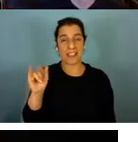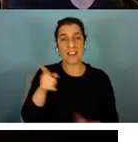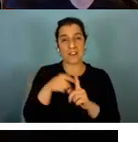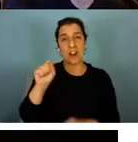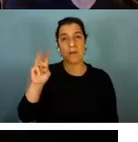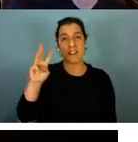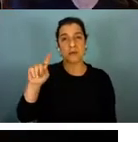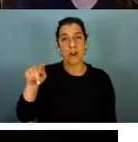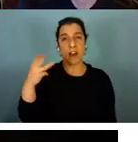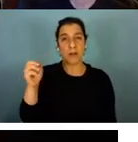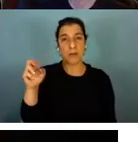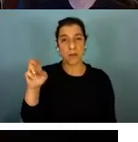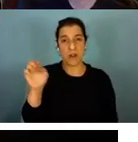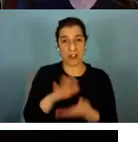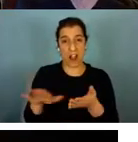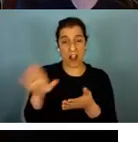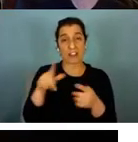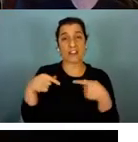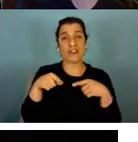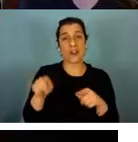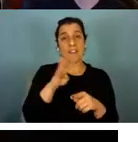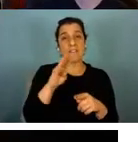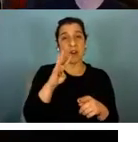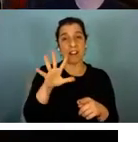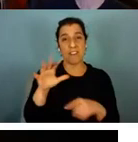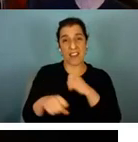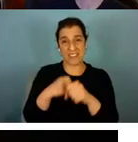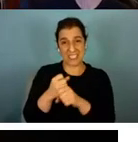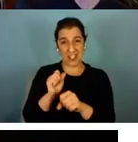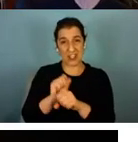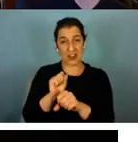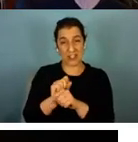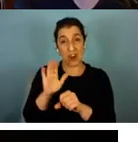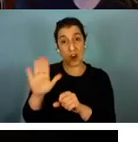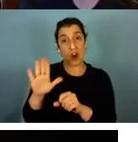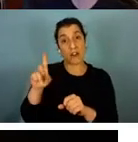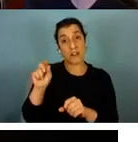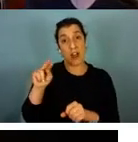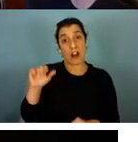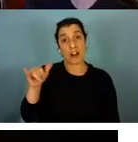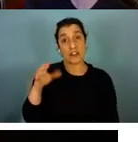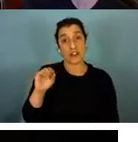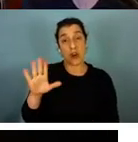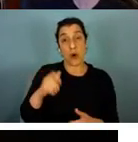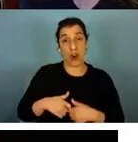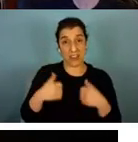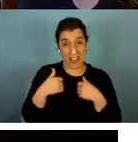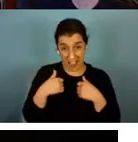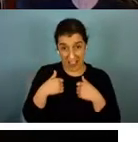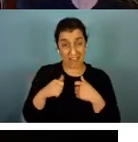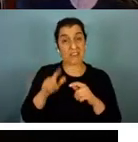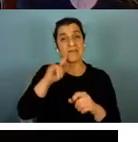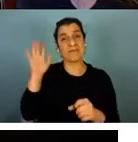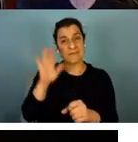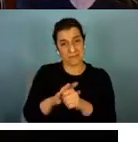College. Over her 45-year career, Donna Jo Napoli has lived a life defined largely by committed